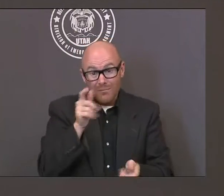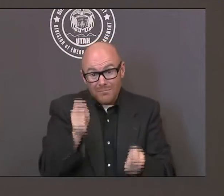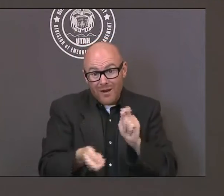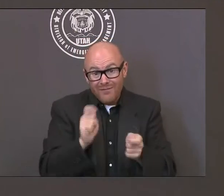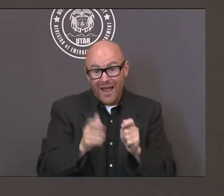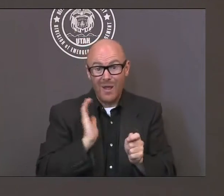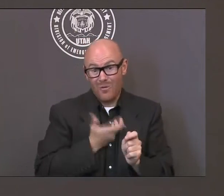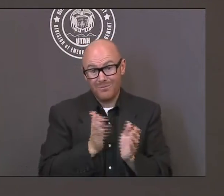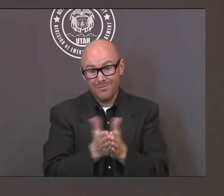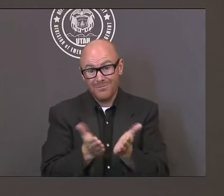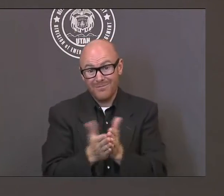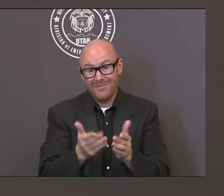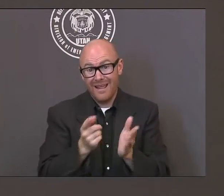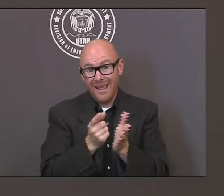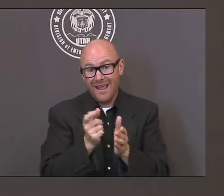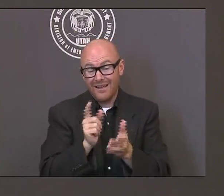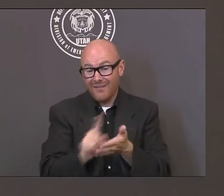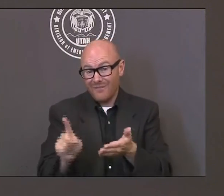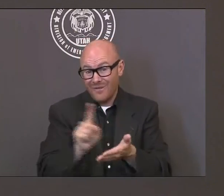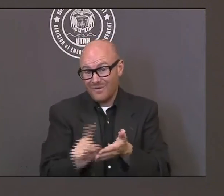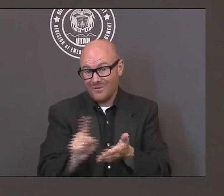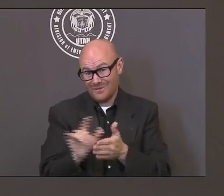certainly watch it closely and see if we need to modify that